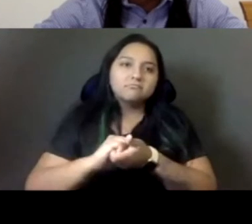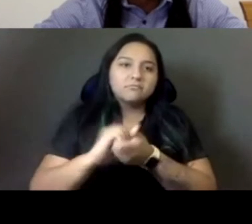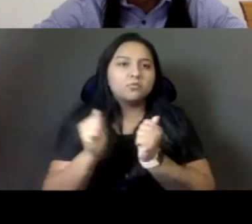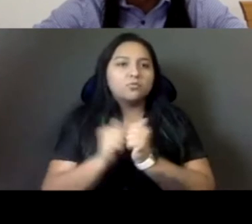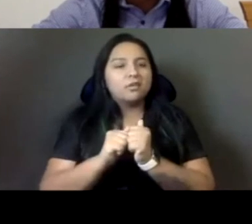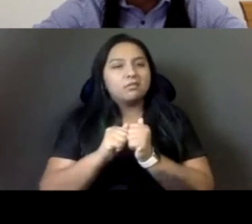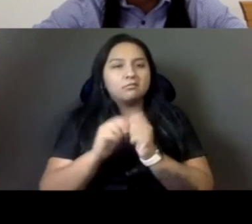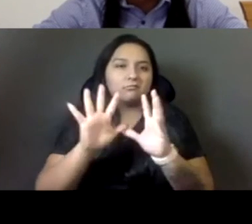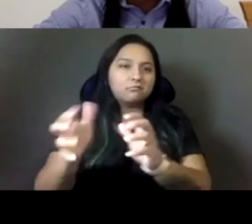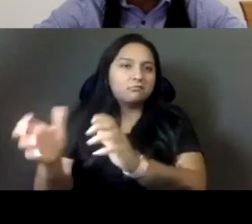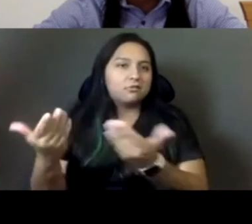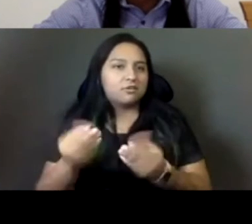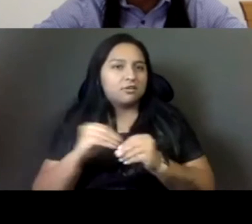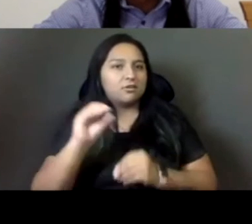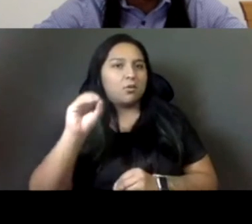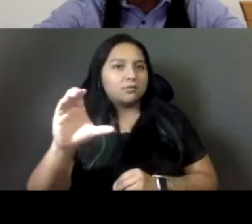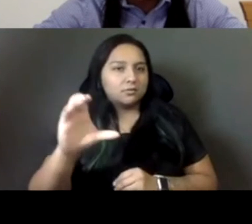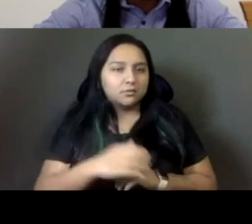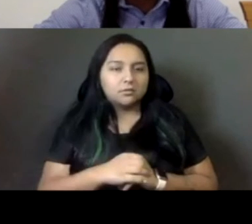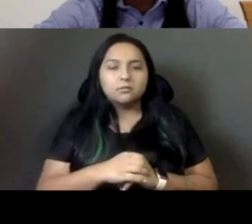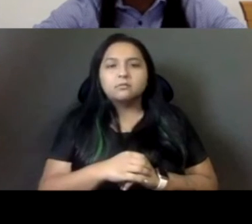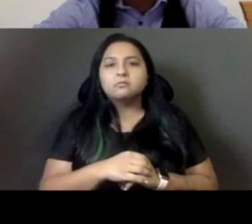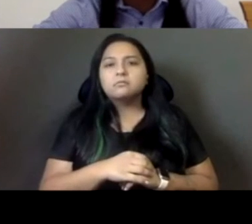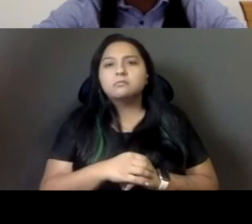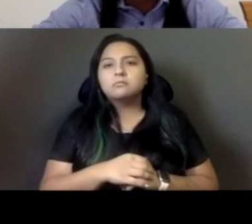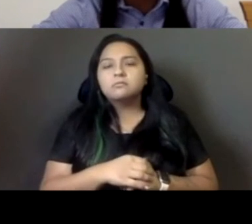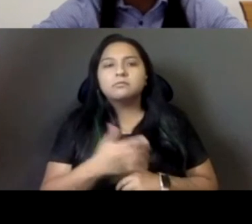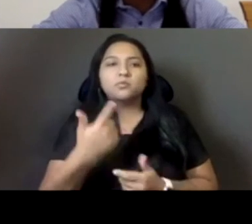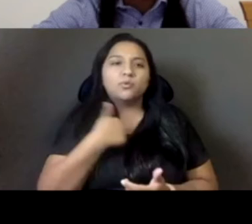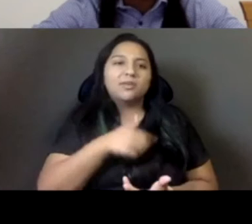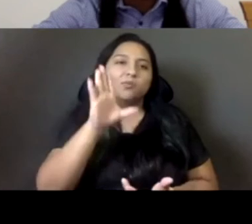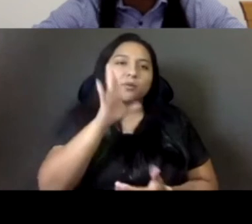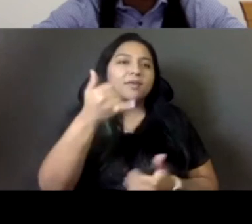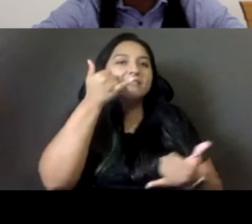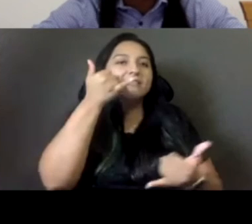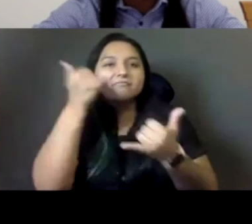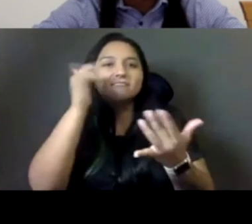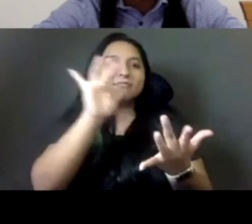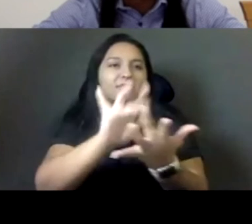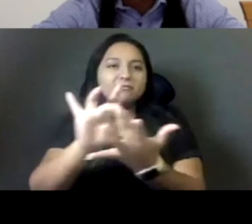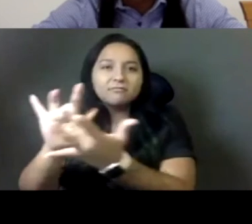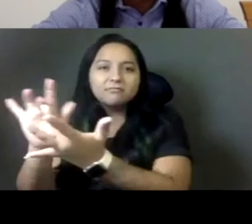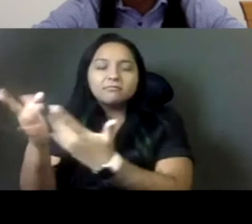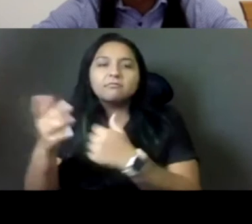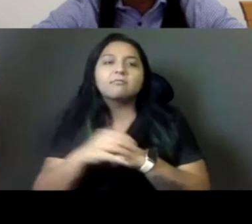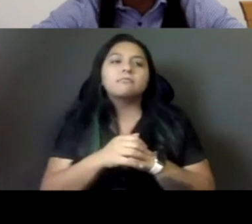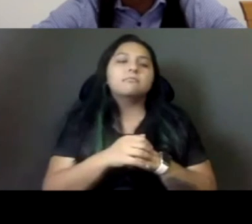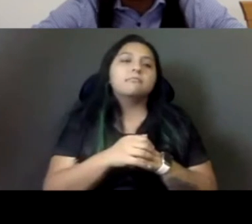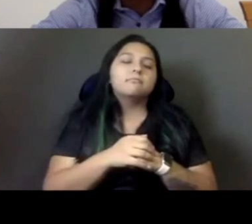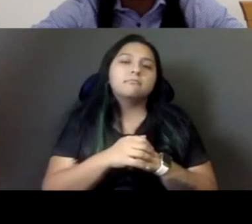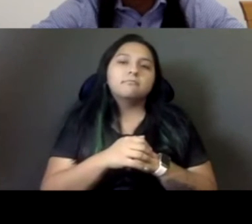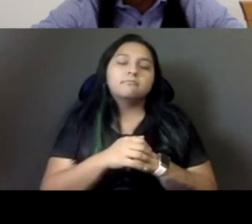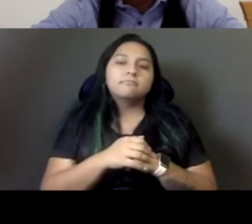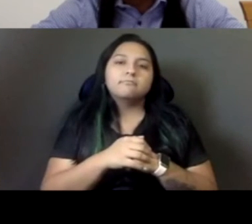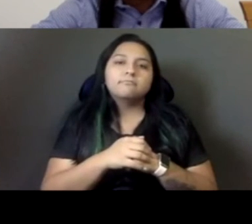I think like right now, like we're going to be focusing like mostly on phone banking. And then like, as far as like us, like as an organization, you know, like working with young